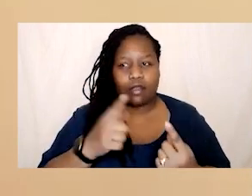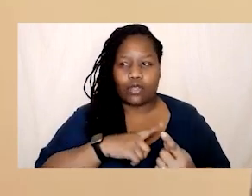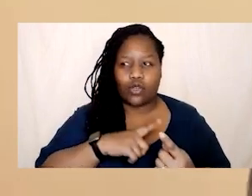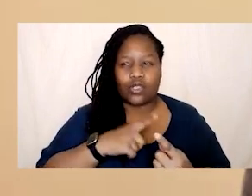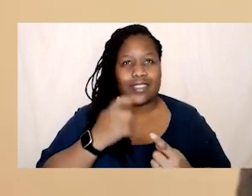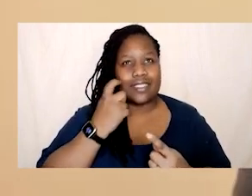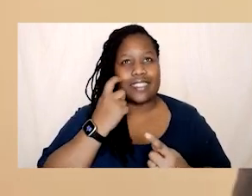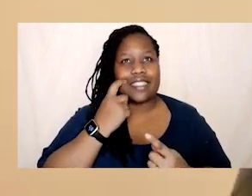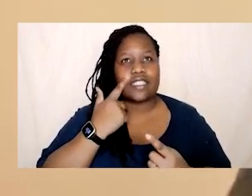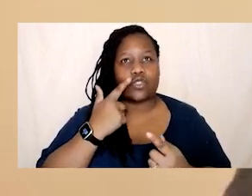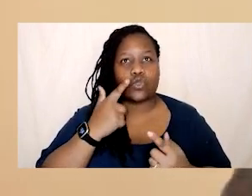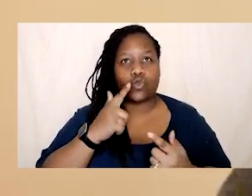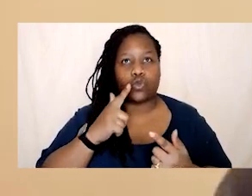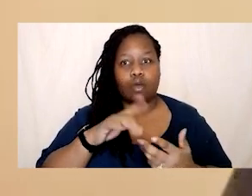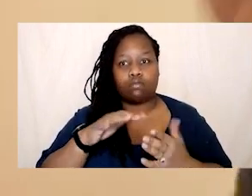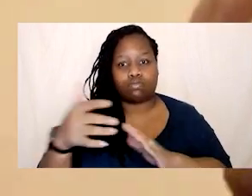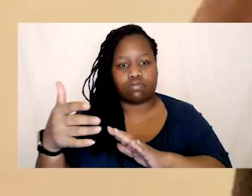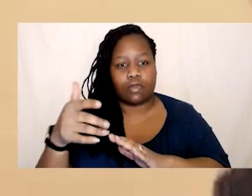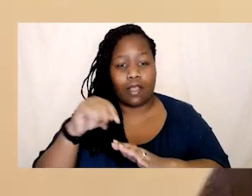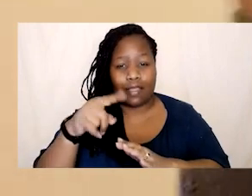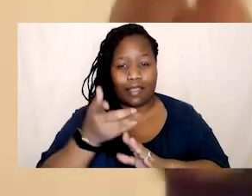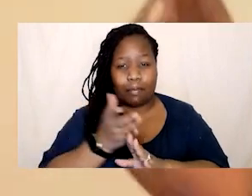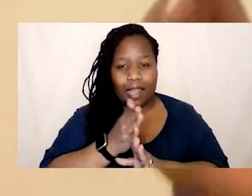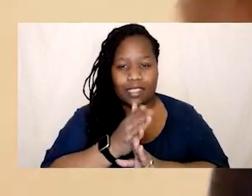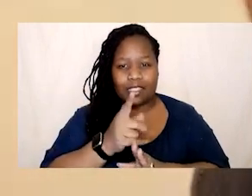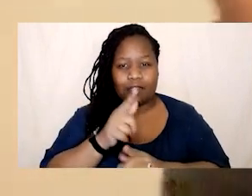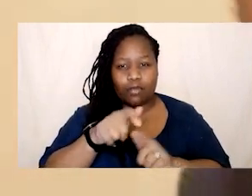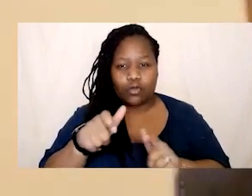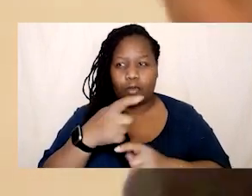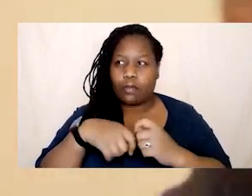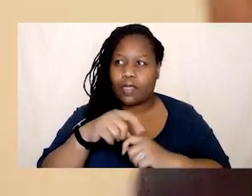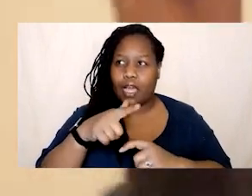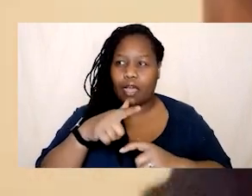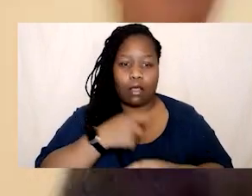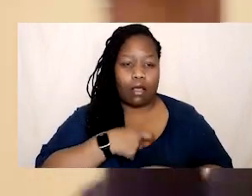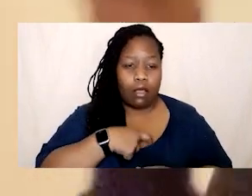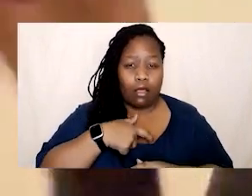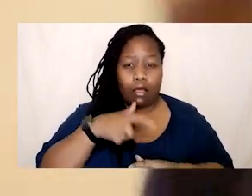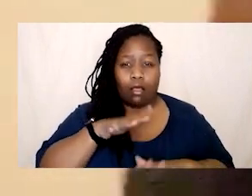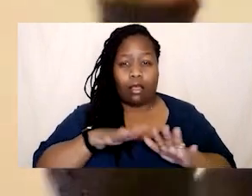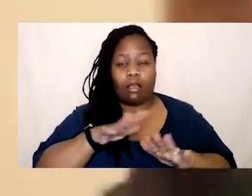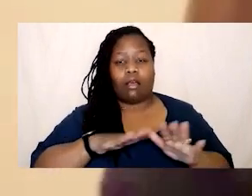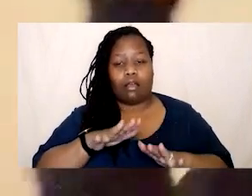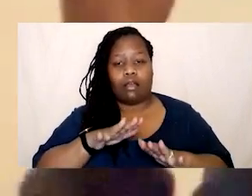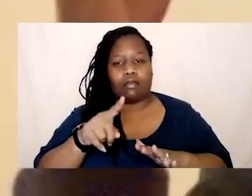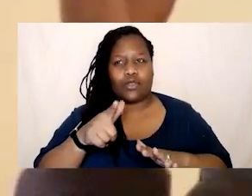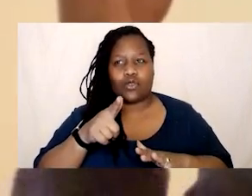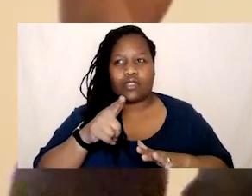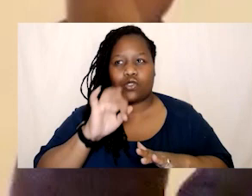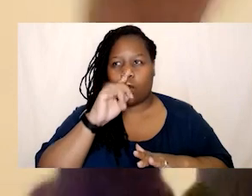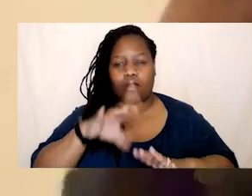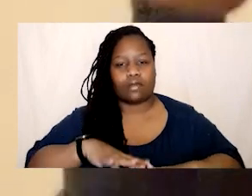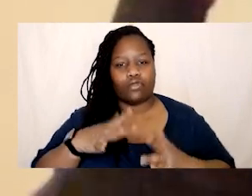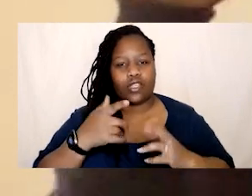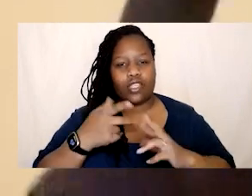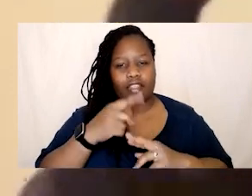balance wrong, and then move people into a state of fear and scarcity. And we know that no good thing comes from that liberation can't,